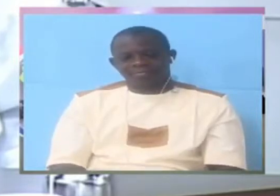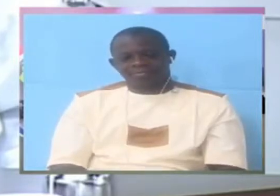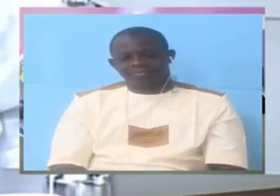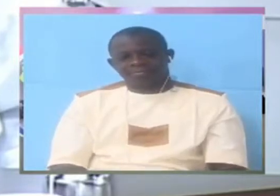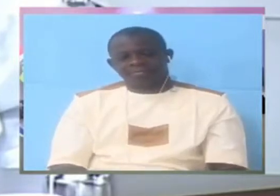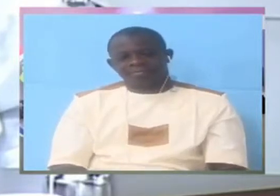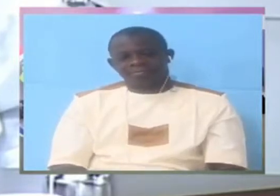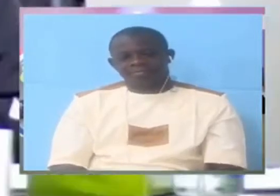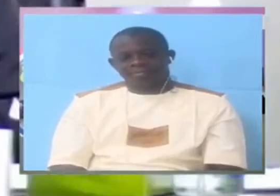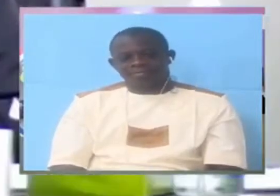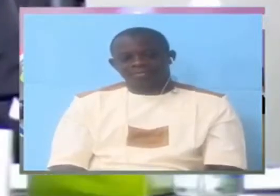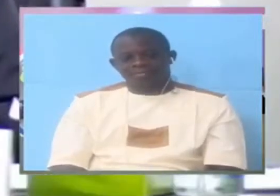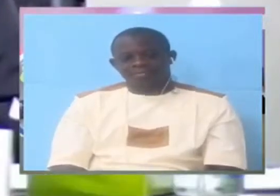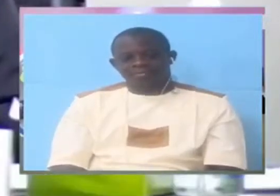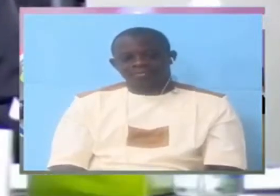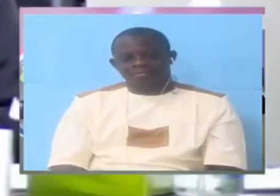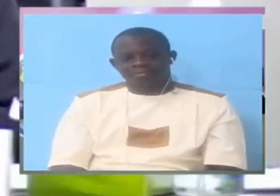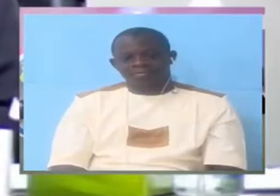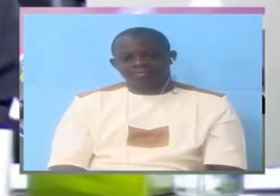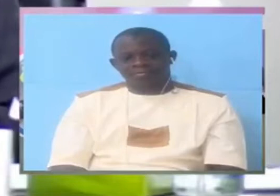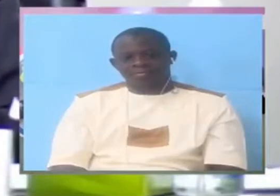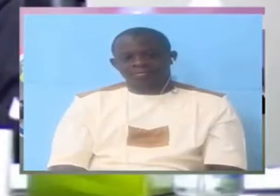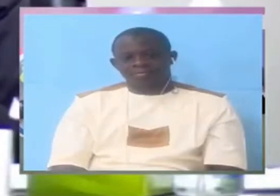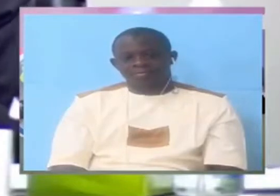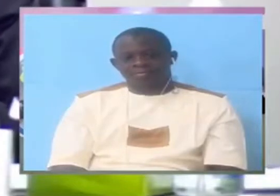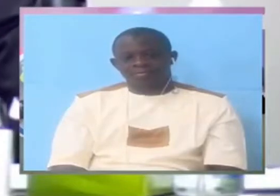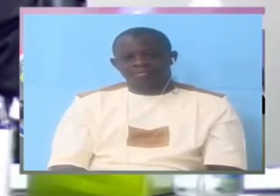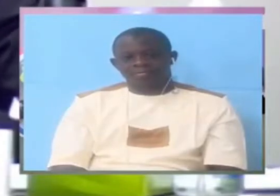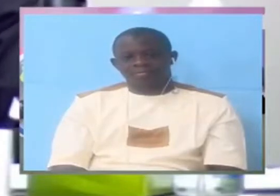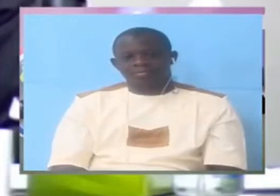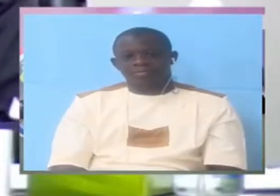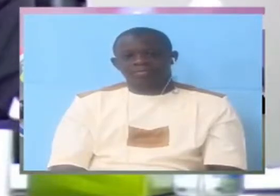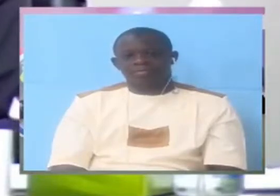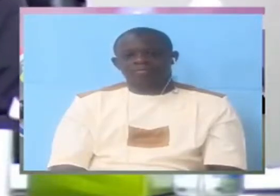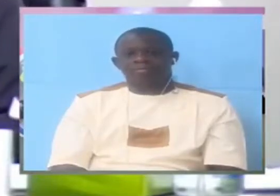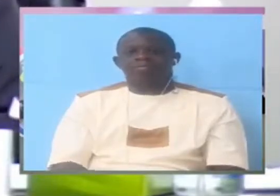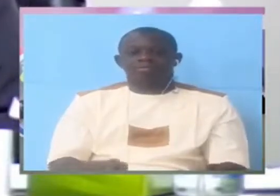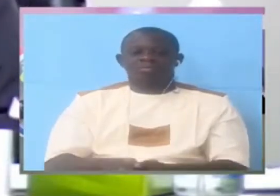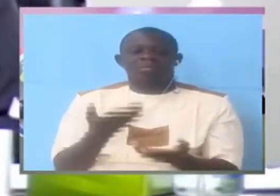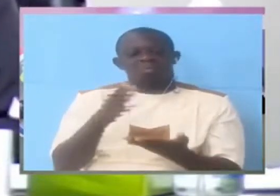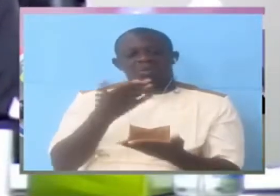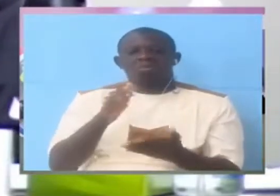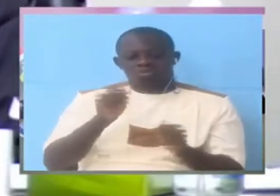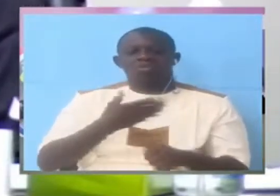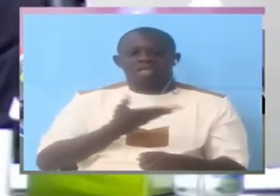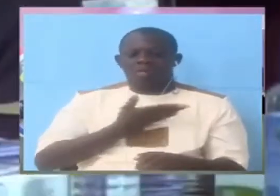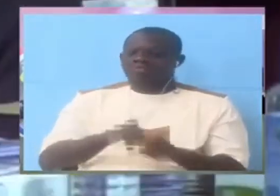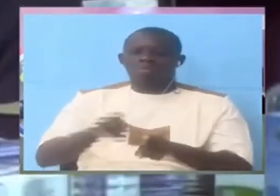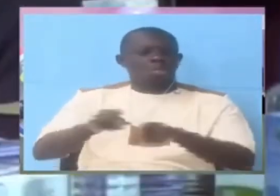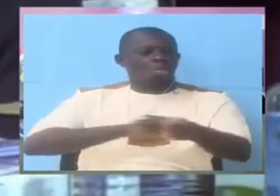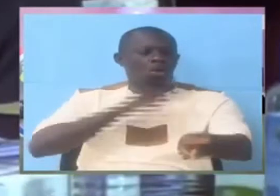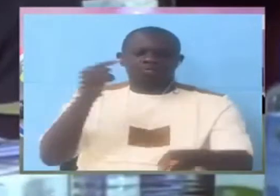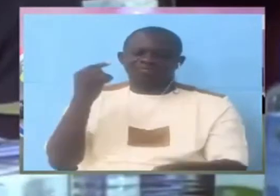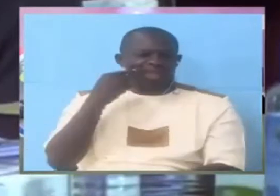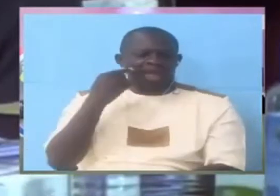No, it looks like we're going to have a longer day than we anticipated. I am sorry for that.